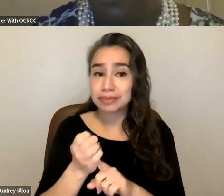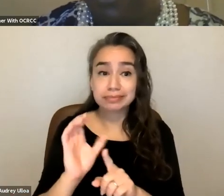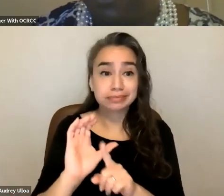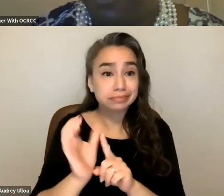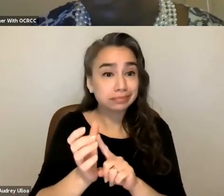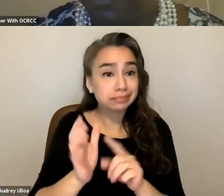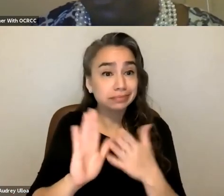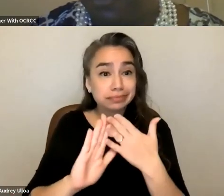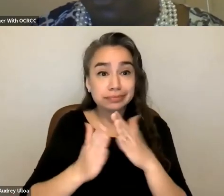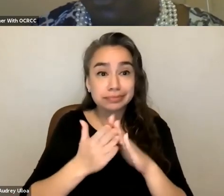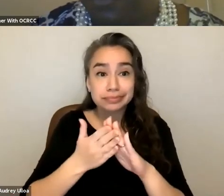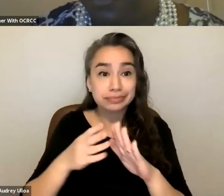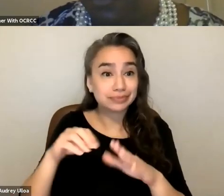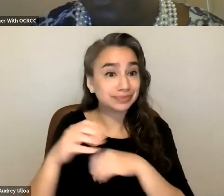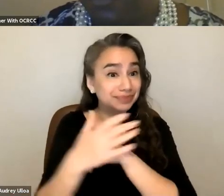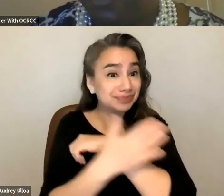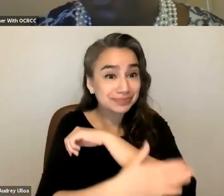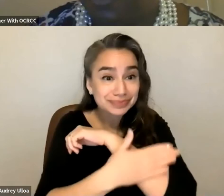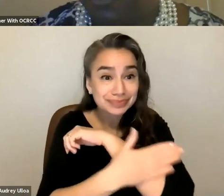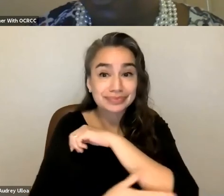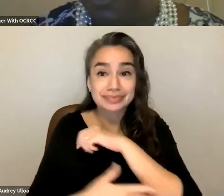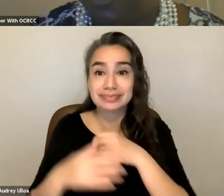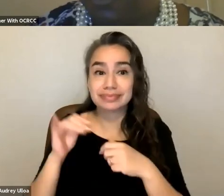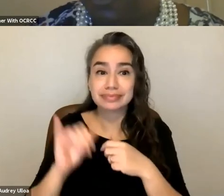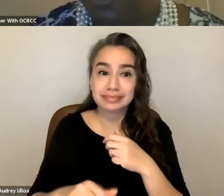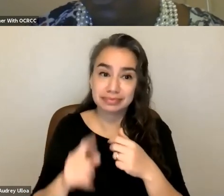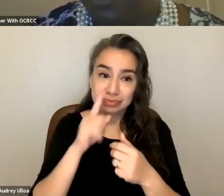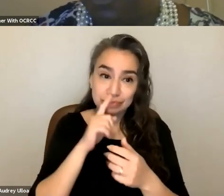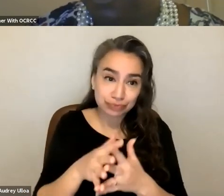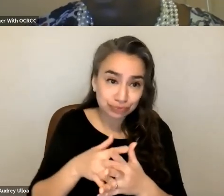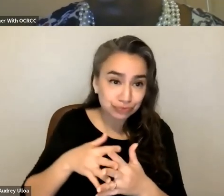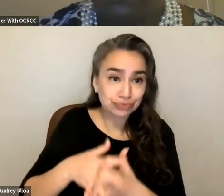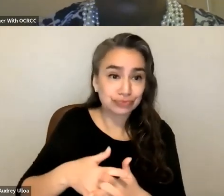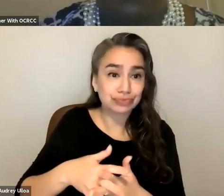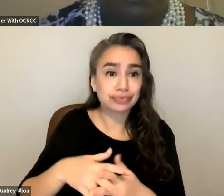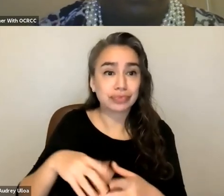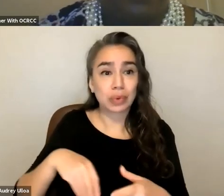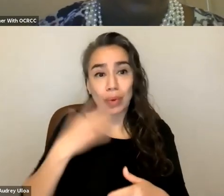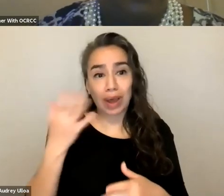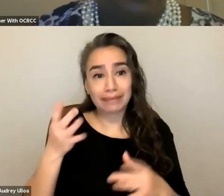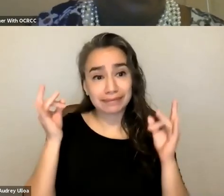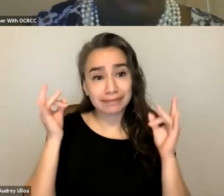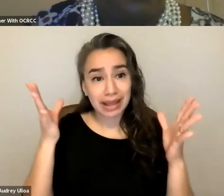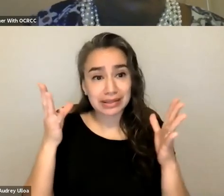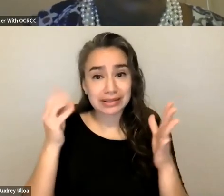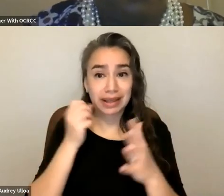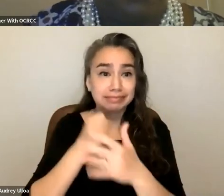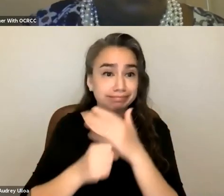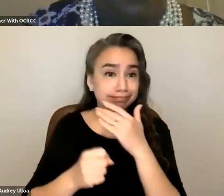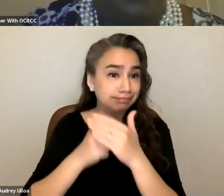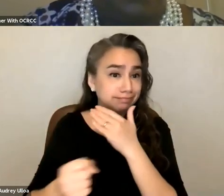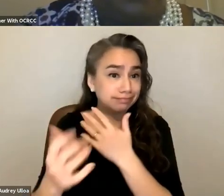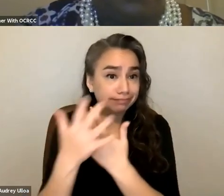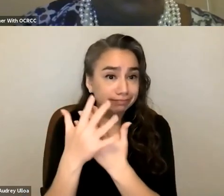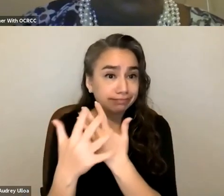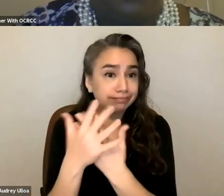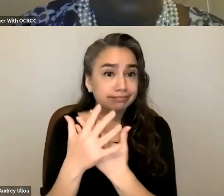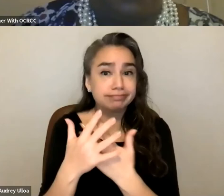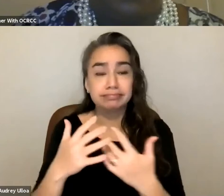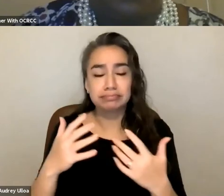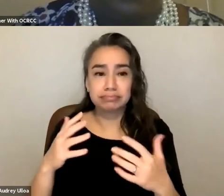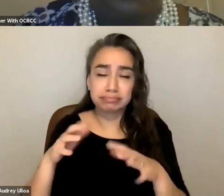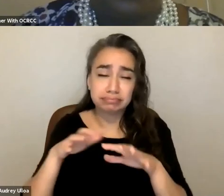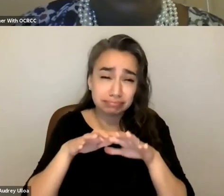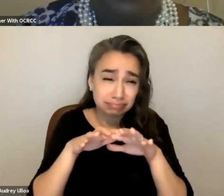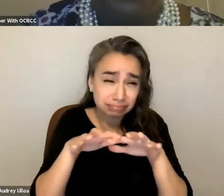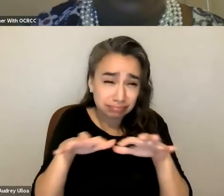a a country right that is steeped in white violence and carcerality and so there's there are in many